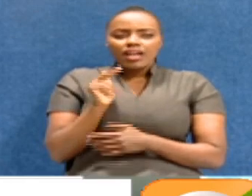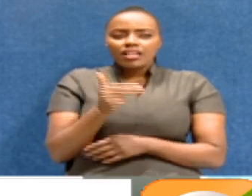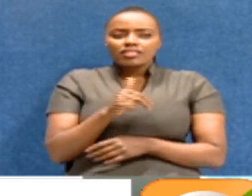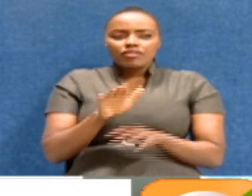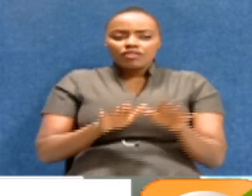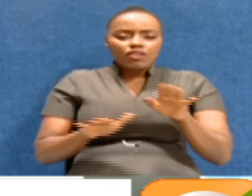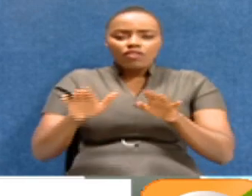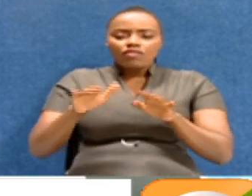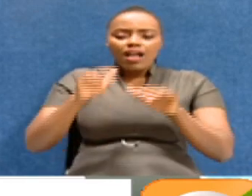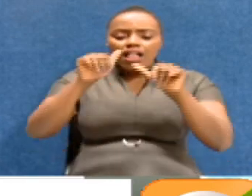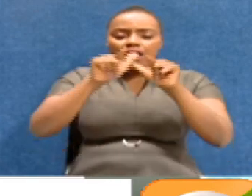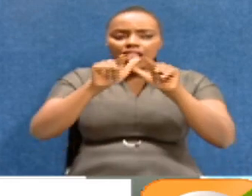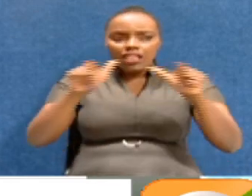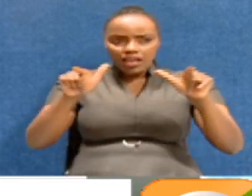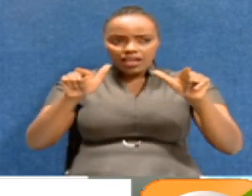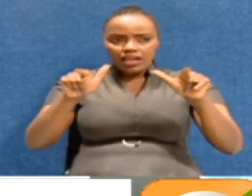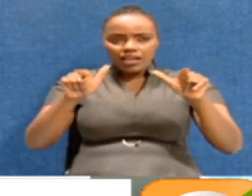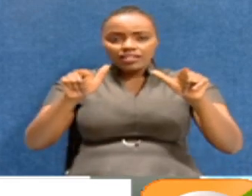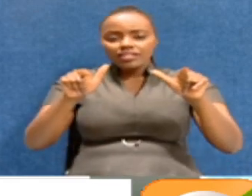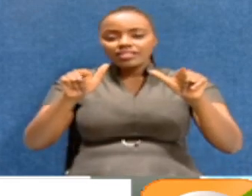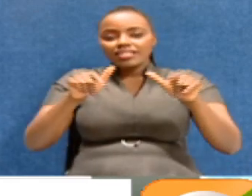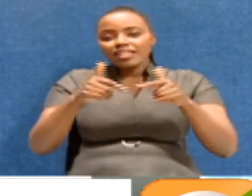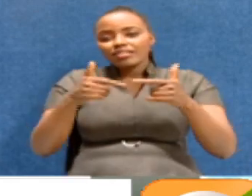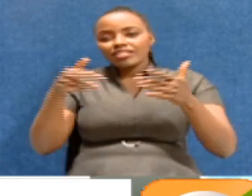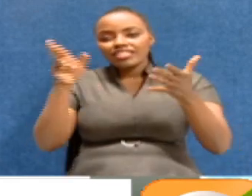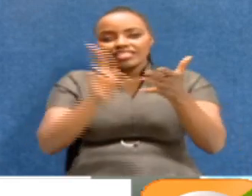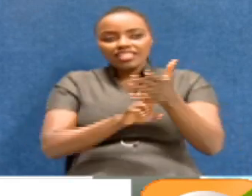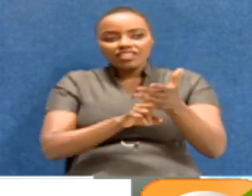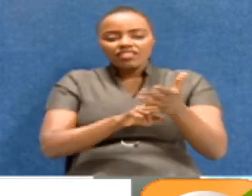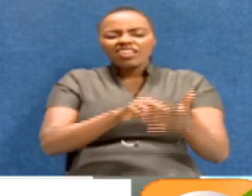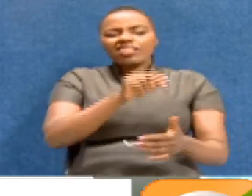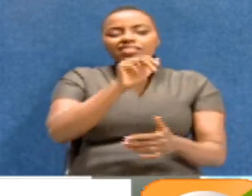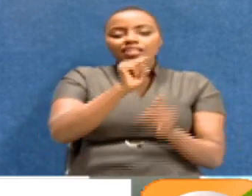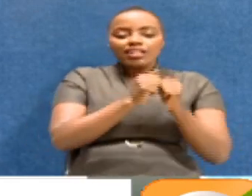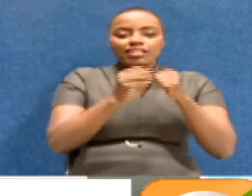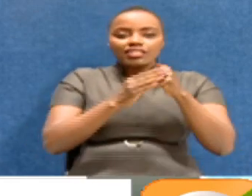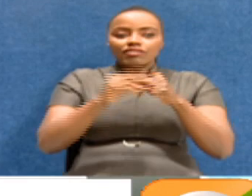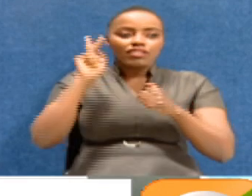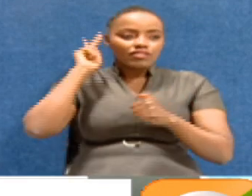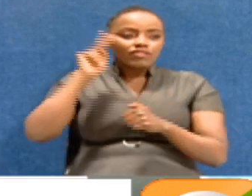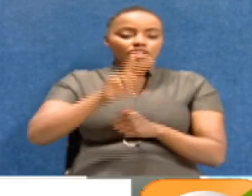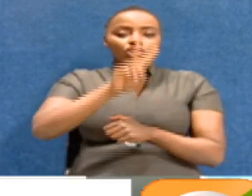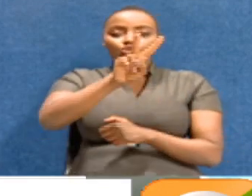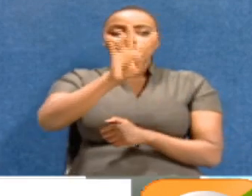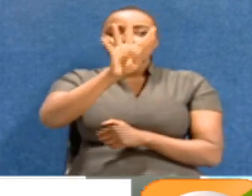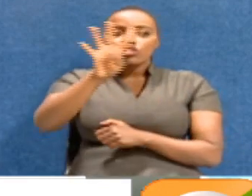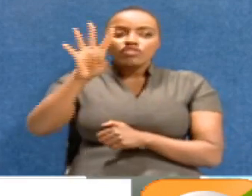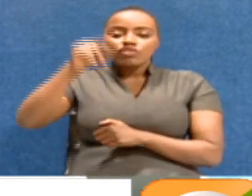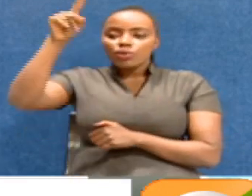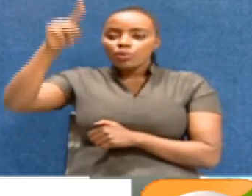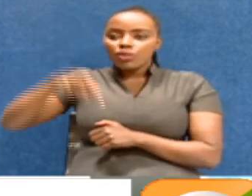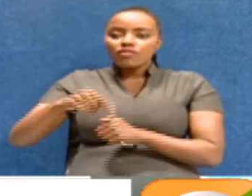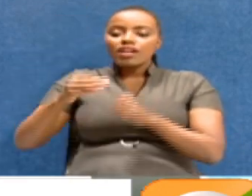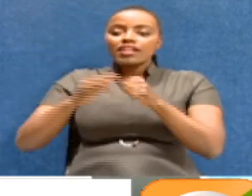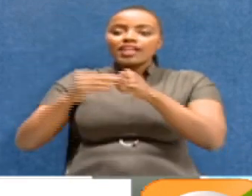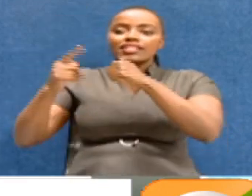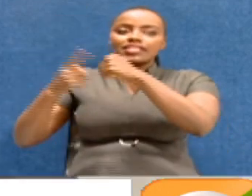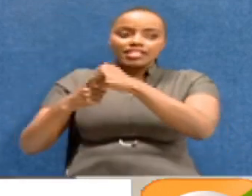place a land dispute case registered in 1983 at the Kisi High Court civil case number 244 slash 96,